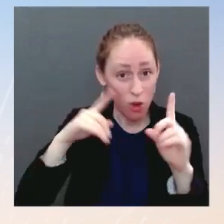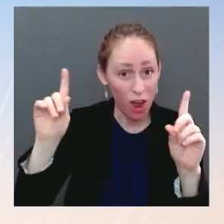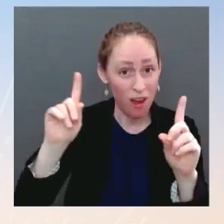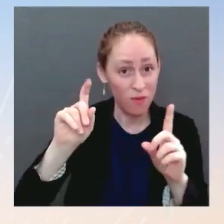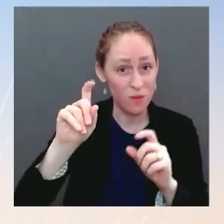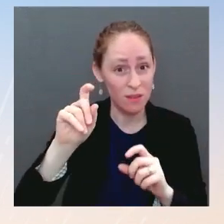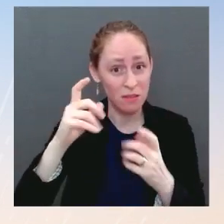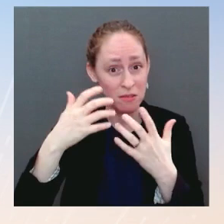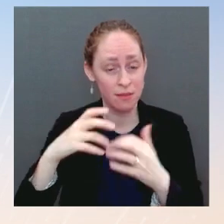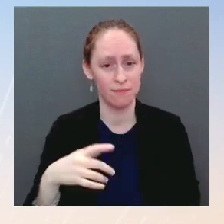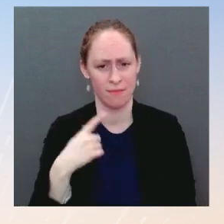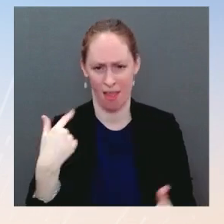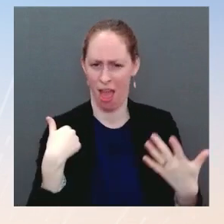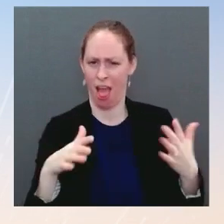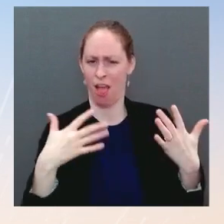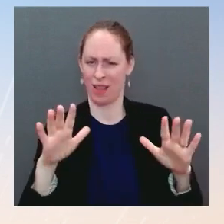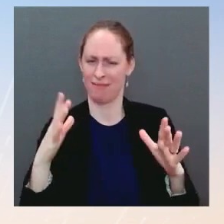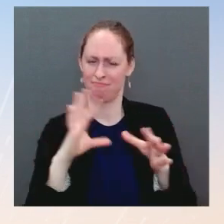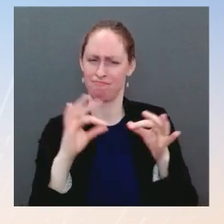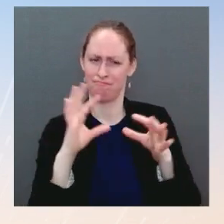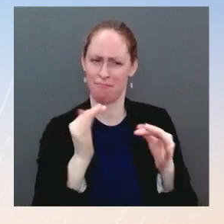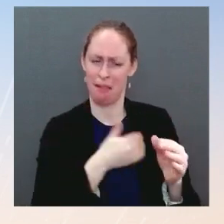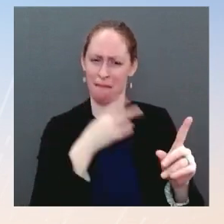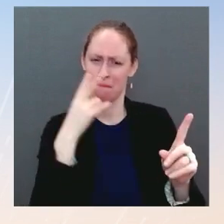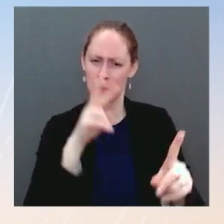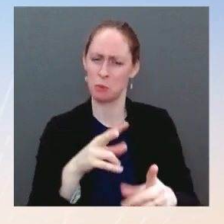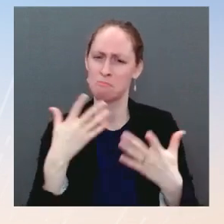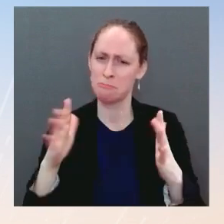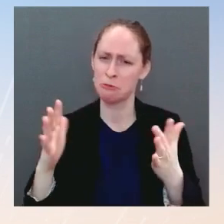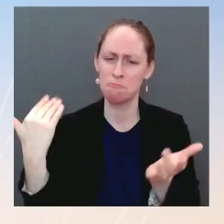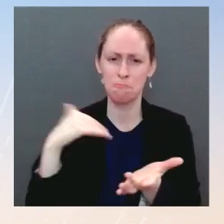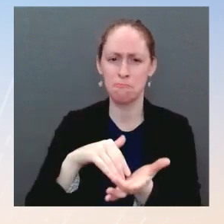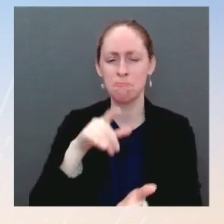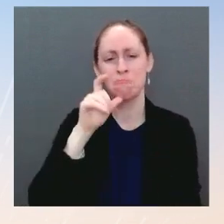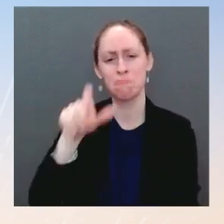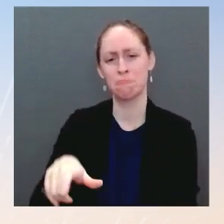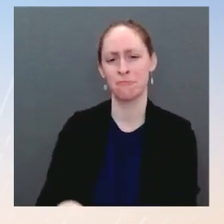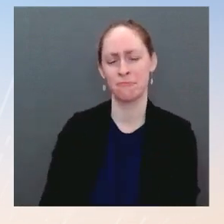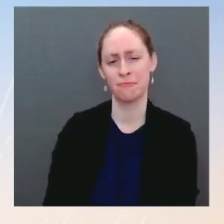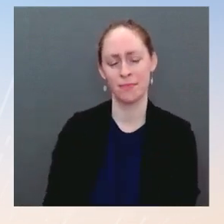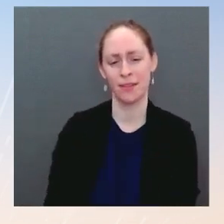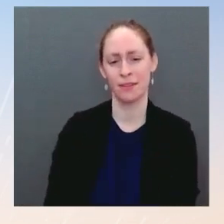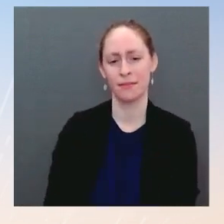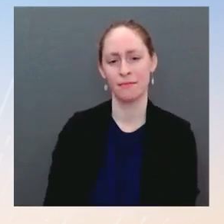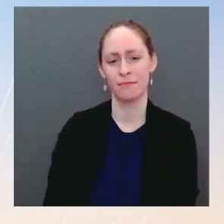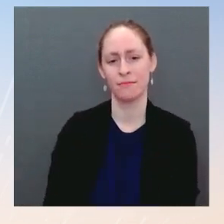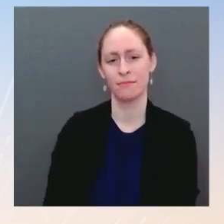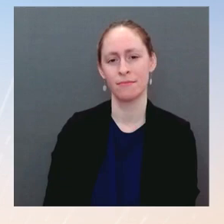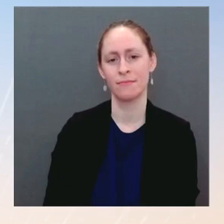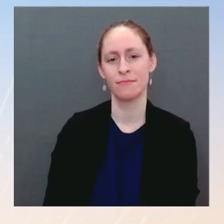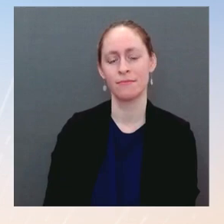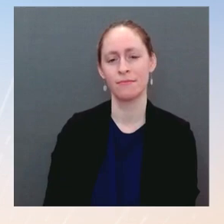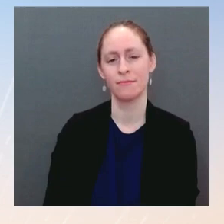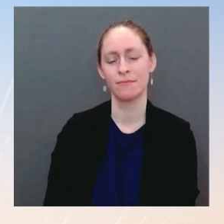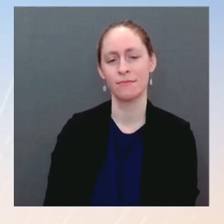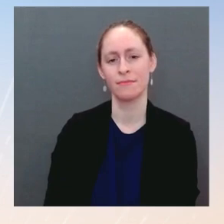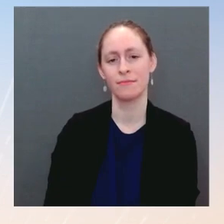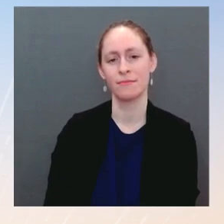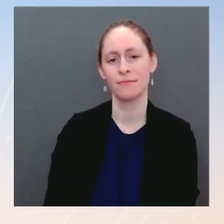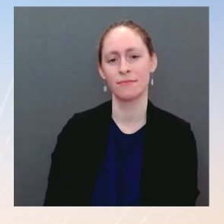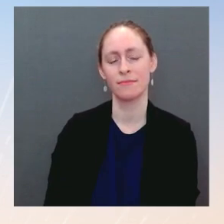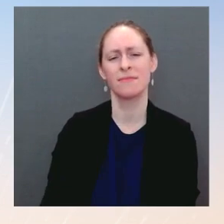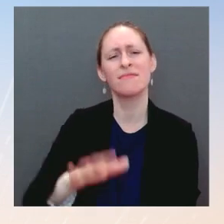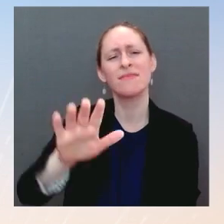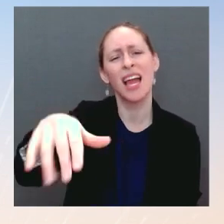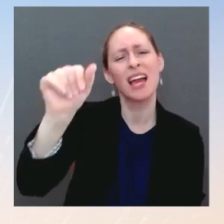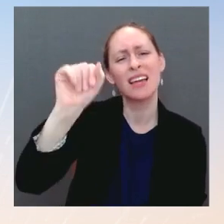Go ahead. The Thanks, Jen. Can you explain a little bit more, first off, why the end of February deadline that the President said? Why